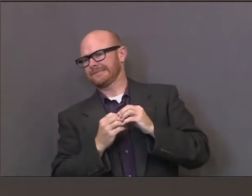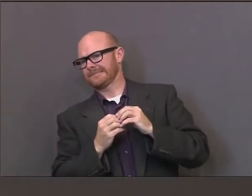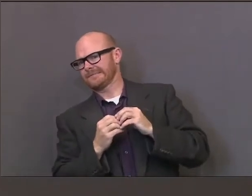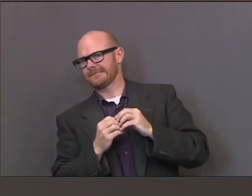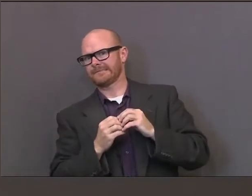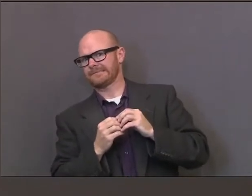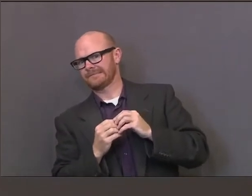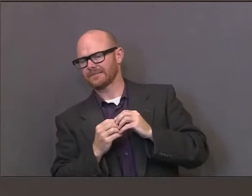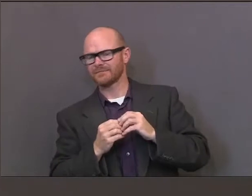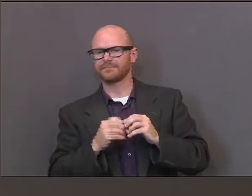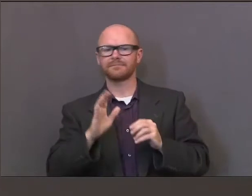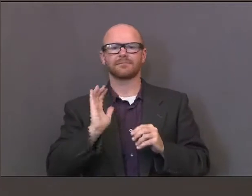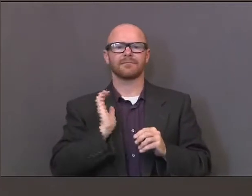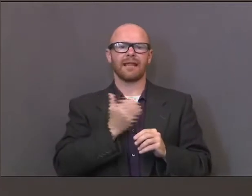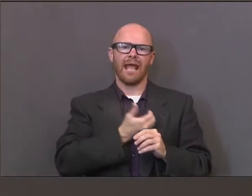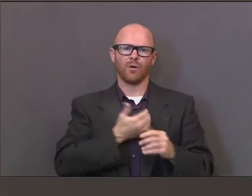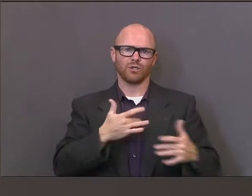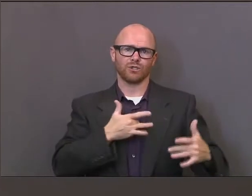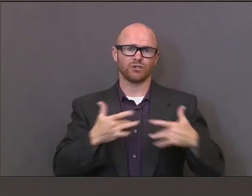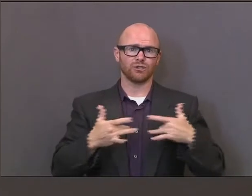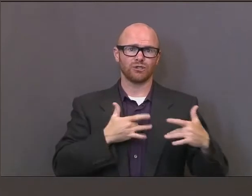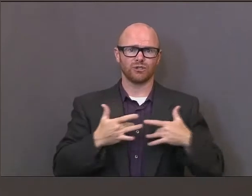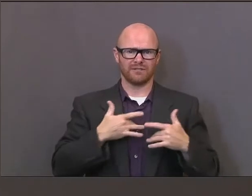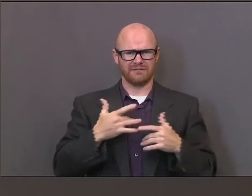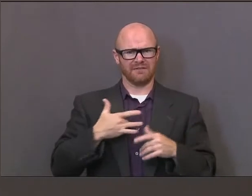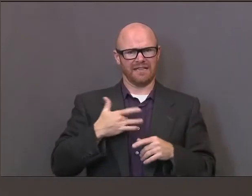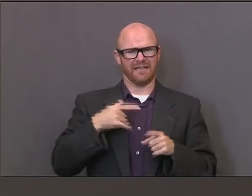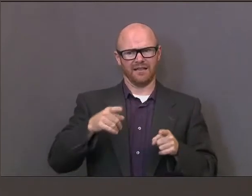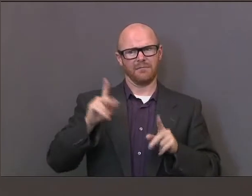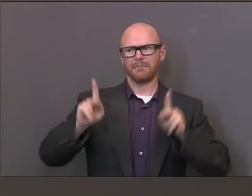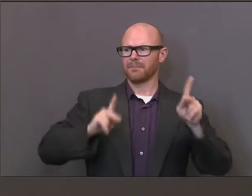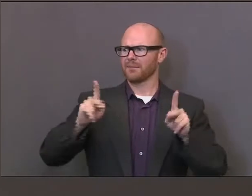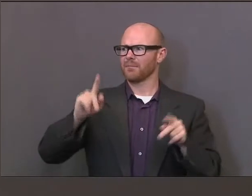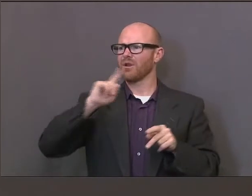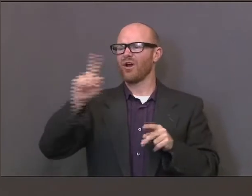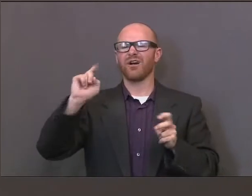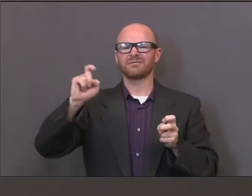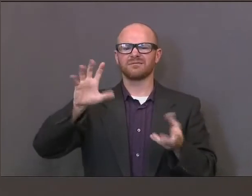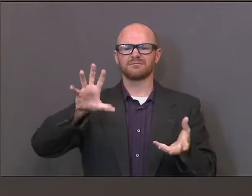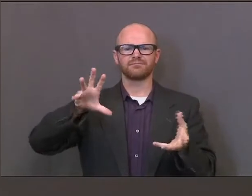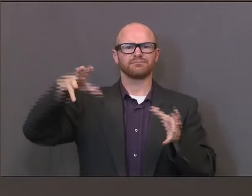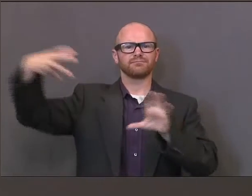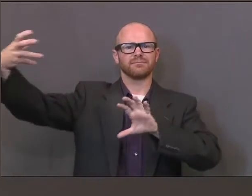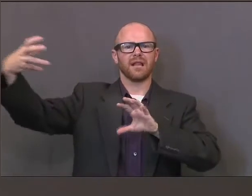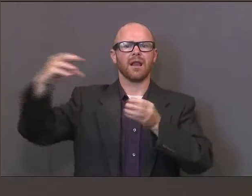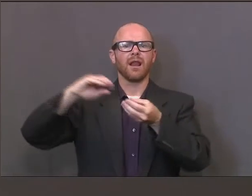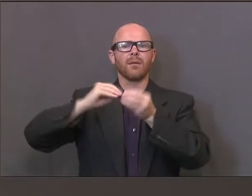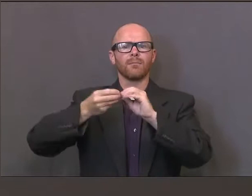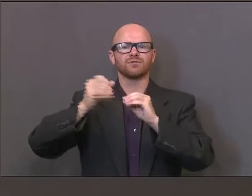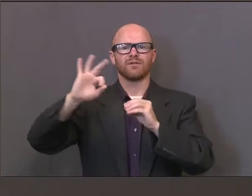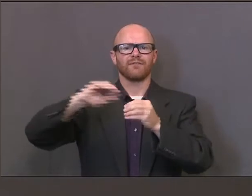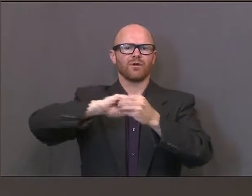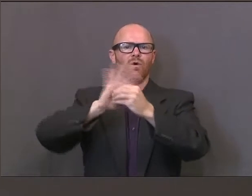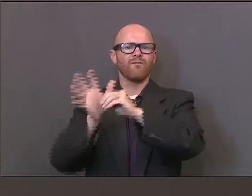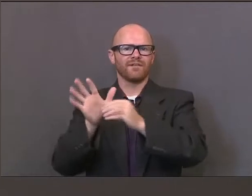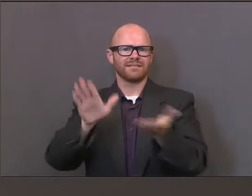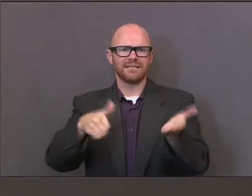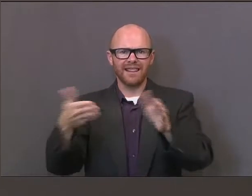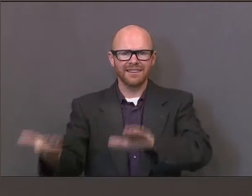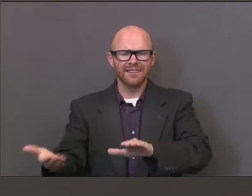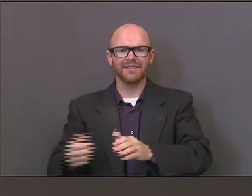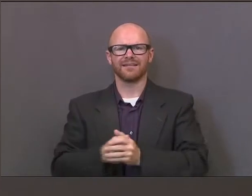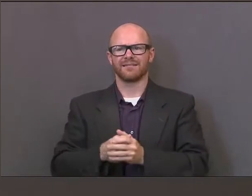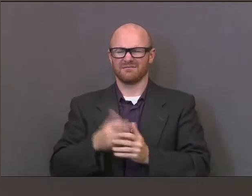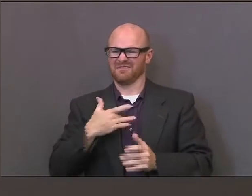are concerned that maybe somebody's gaming the system and jimmying the numbers. And particularly as it relates to